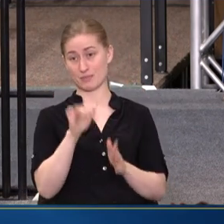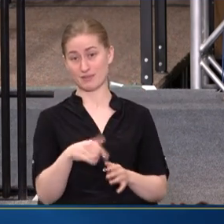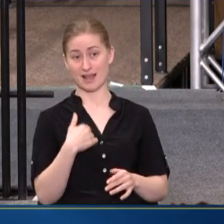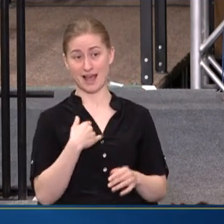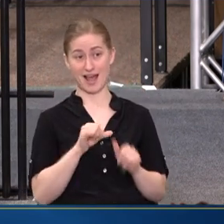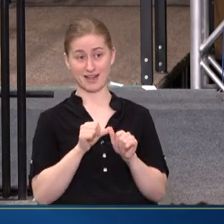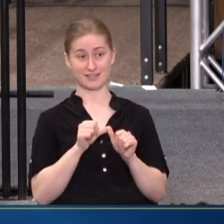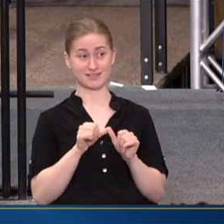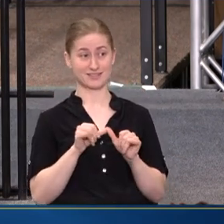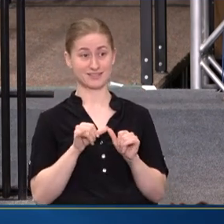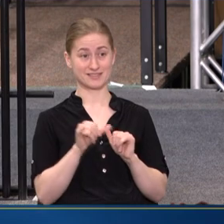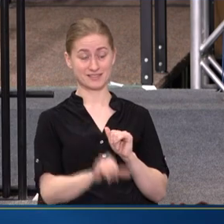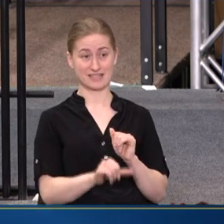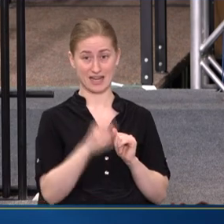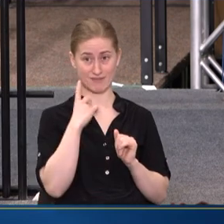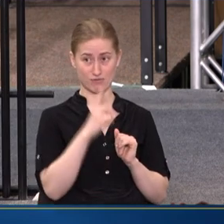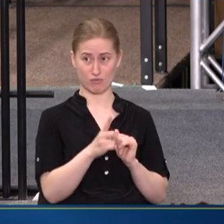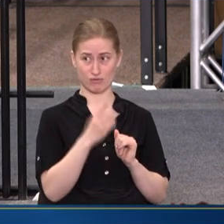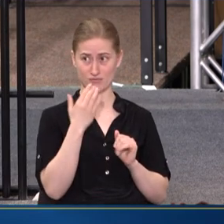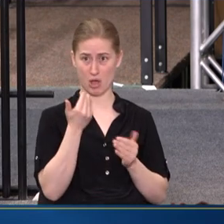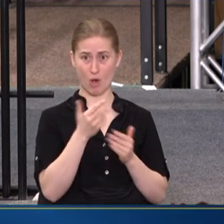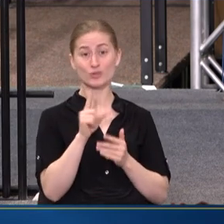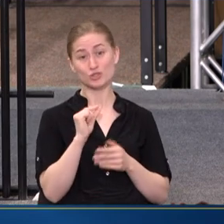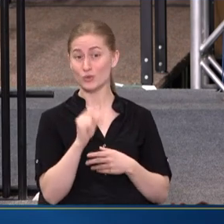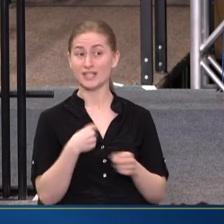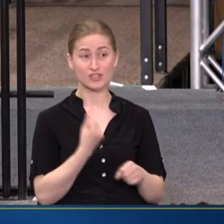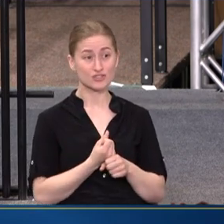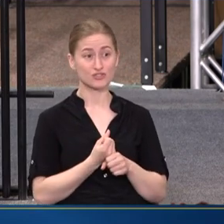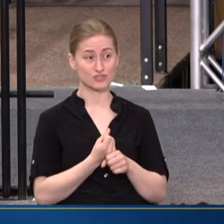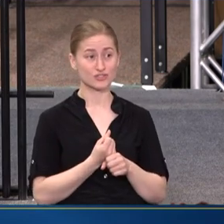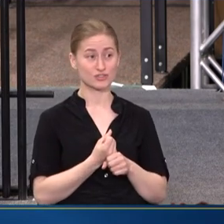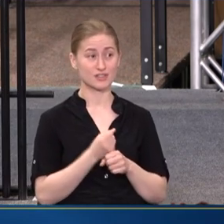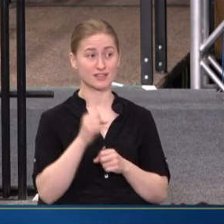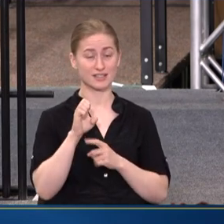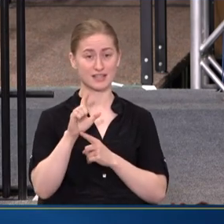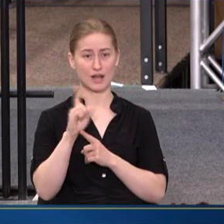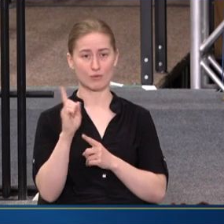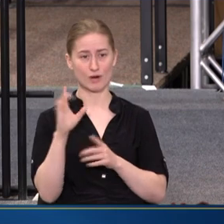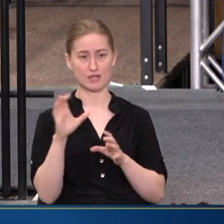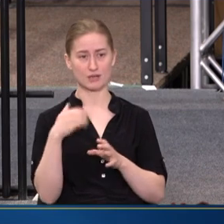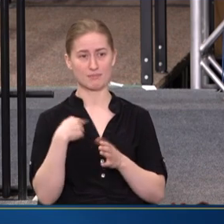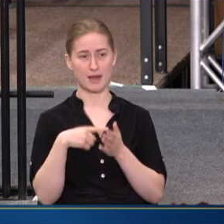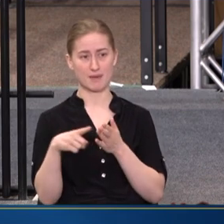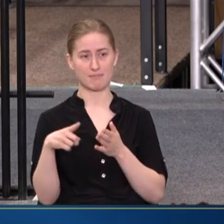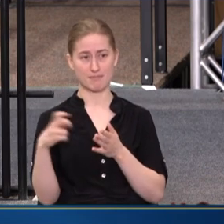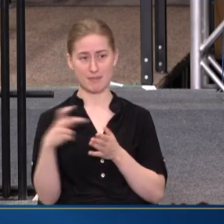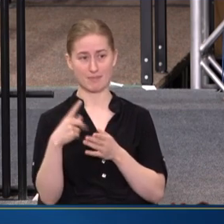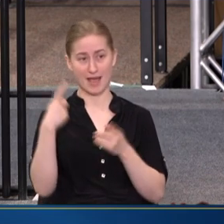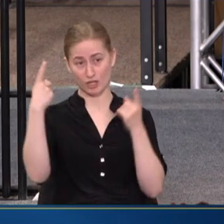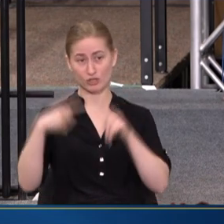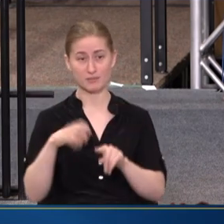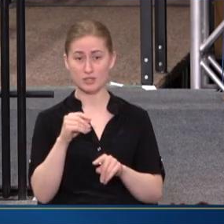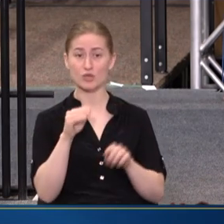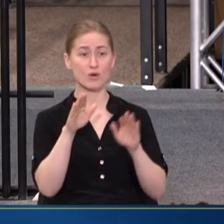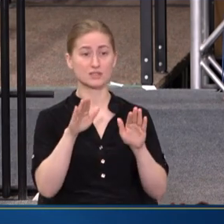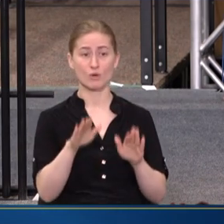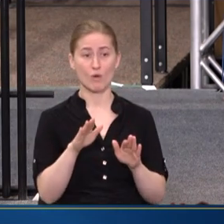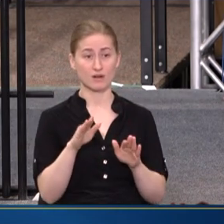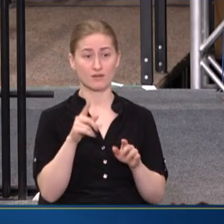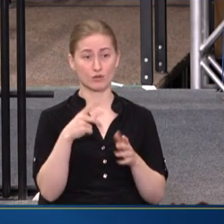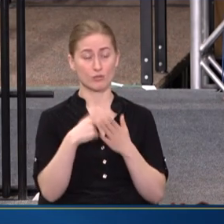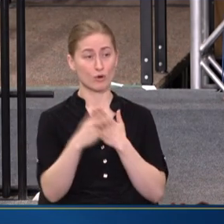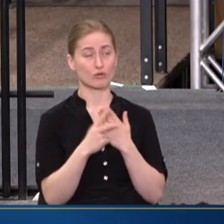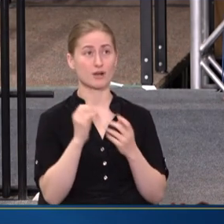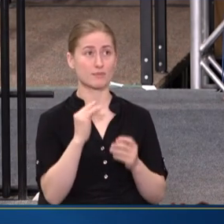I STAYED ON FOR, YOU KNOW, ALMOST 20 YEARS AT EL WHERE I DID MY PAYBACK AGREEMENT. SO IT'S A WONDERFUL PROGRAM AND JUST